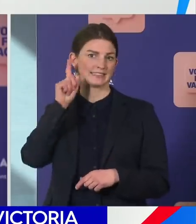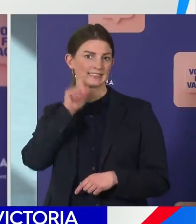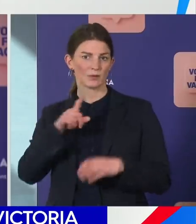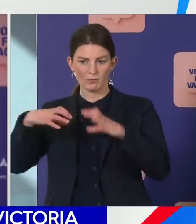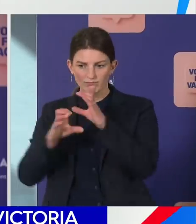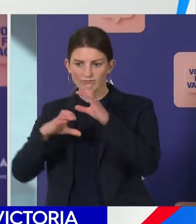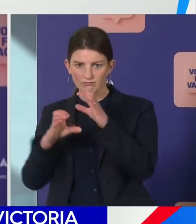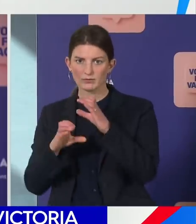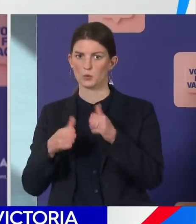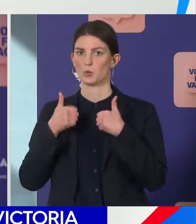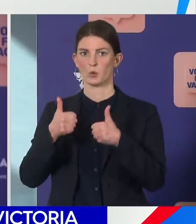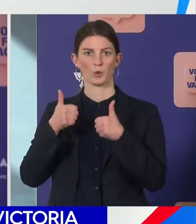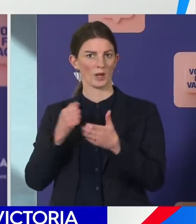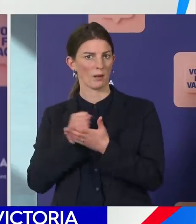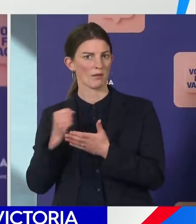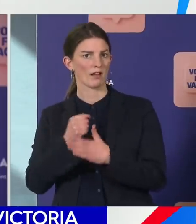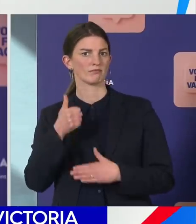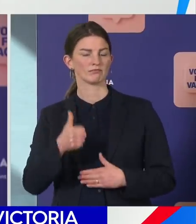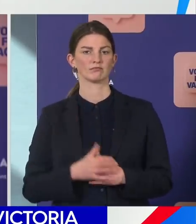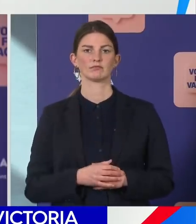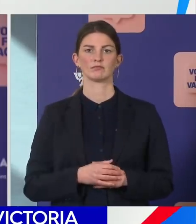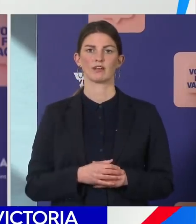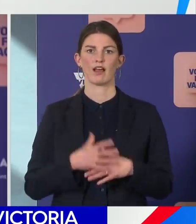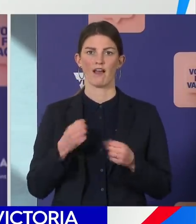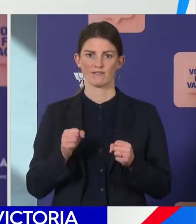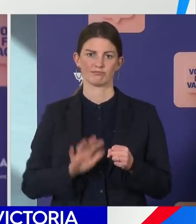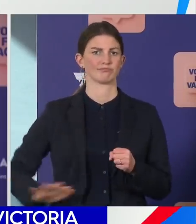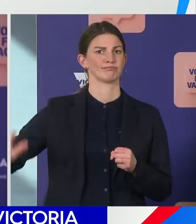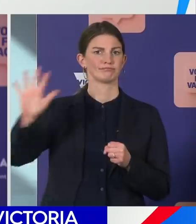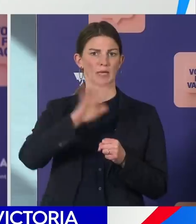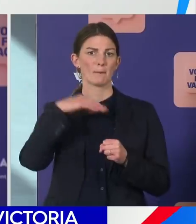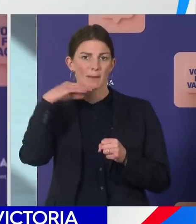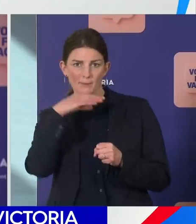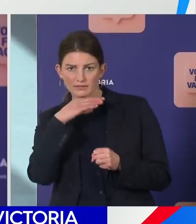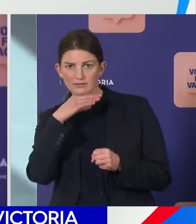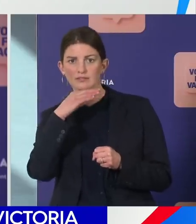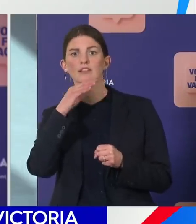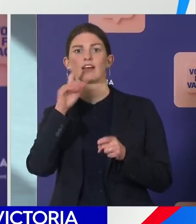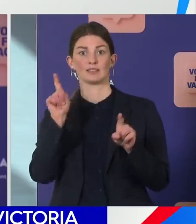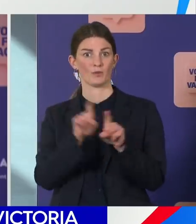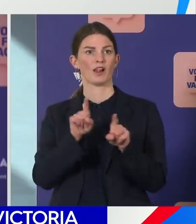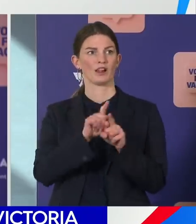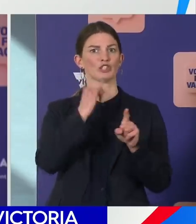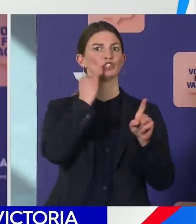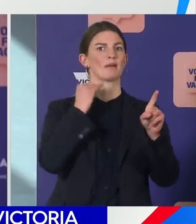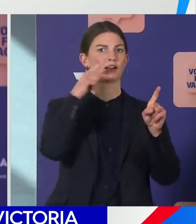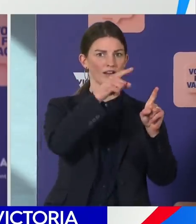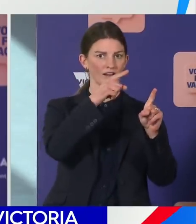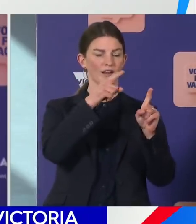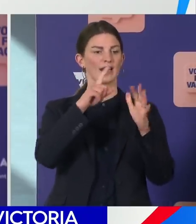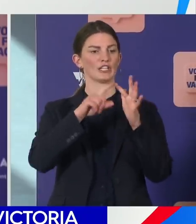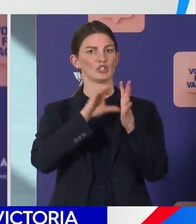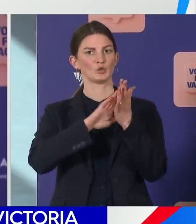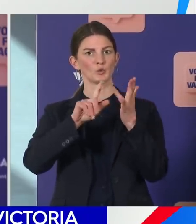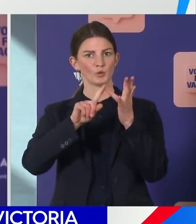day, right across the suburbs of Melbourne but very importantly in Shepparton, Echuca and